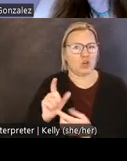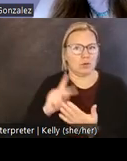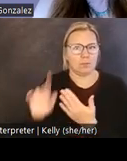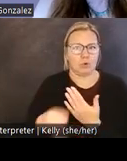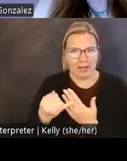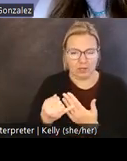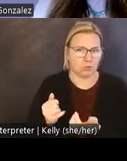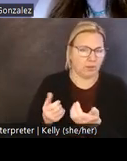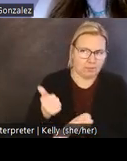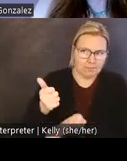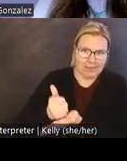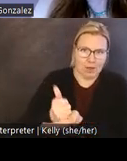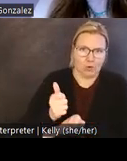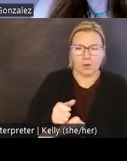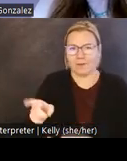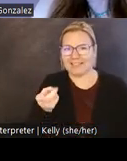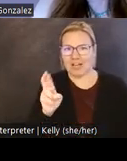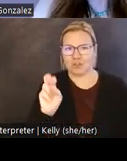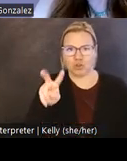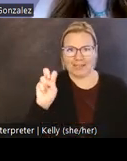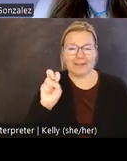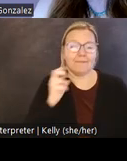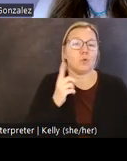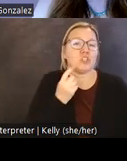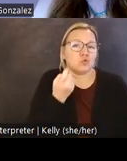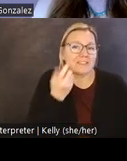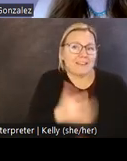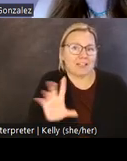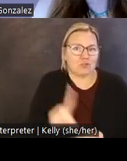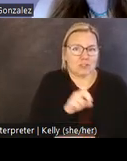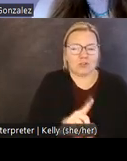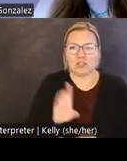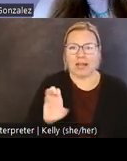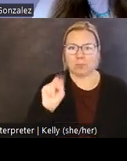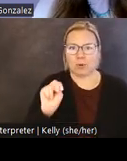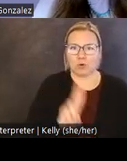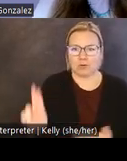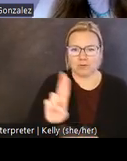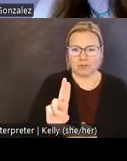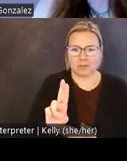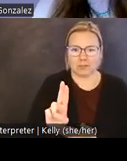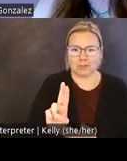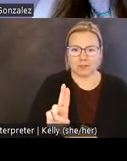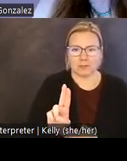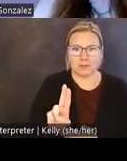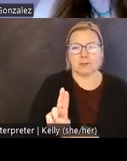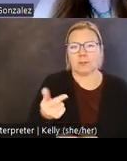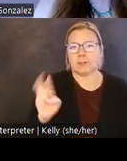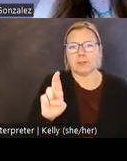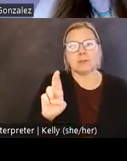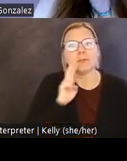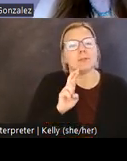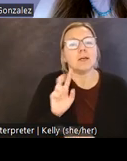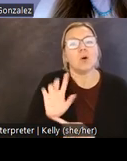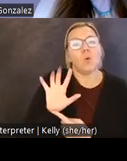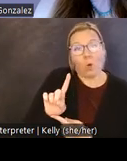Dewan, who just finished her dissertation at Brown University. The Grand Ronde Agency School was one of at least five